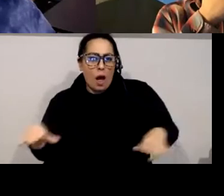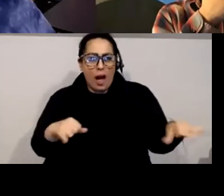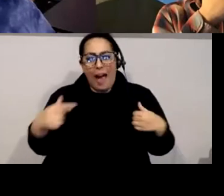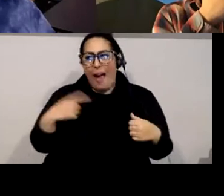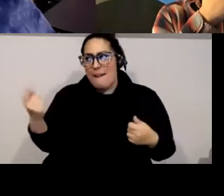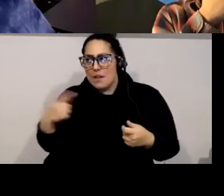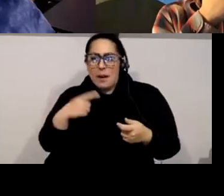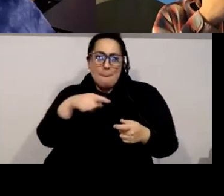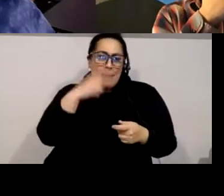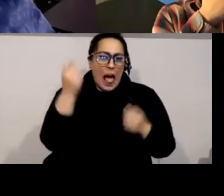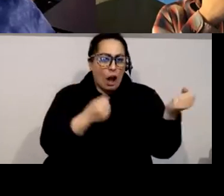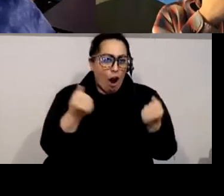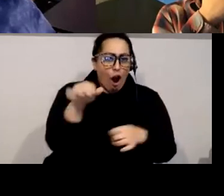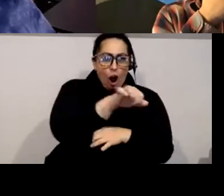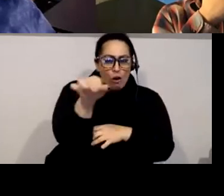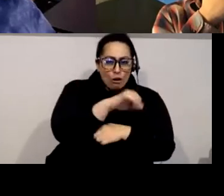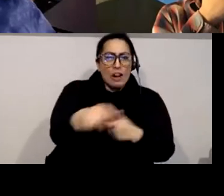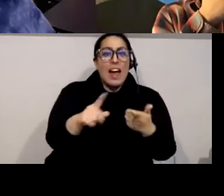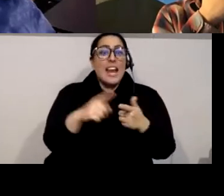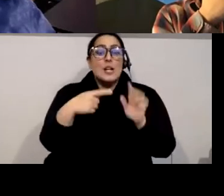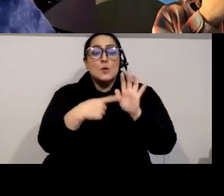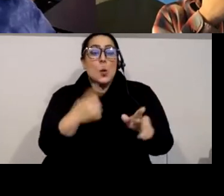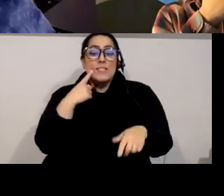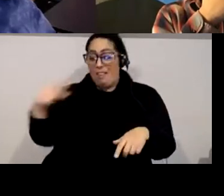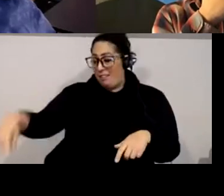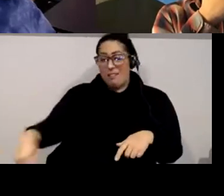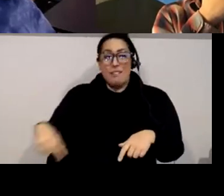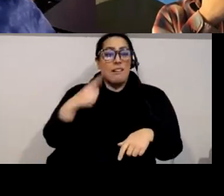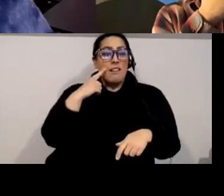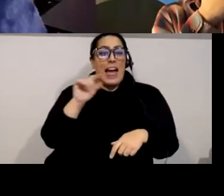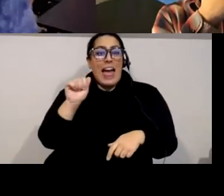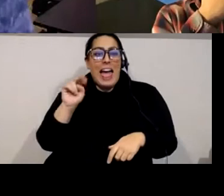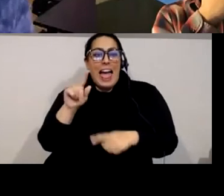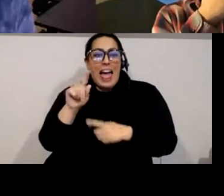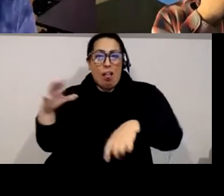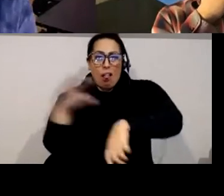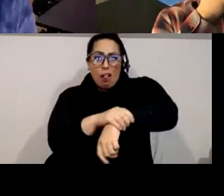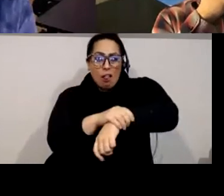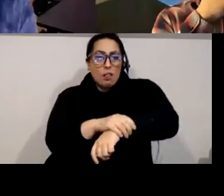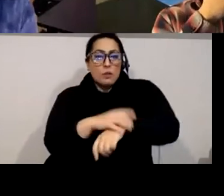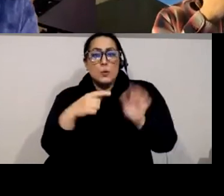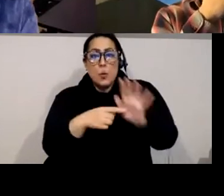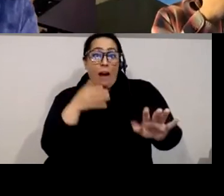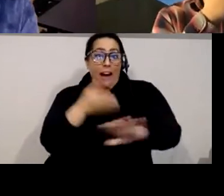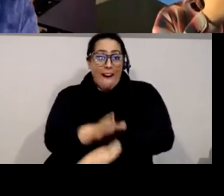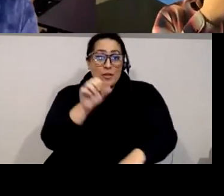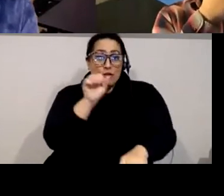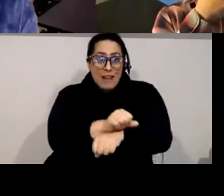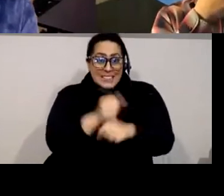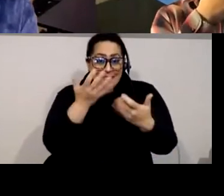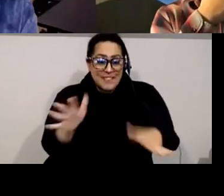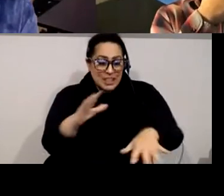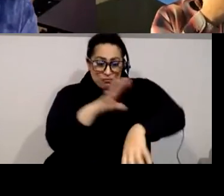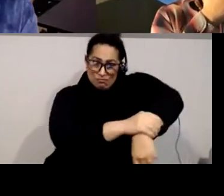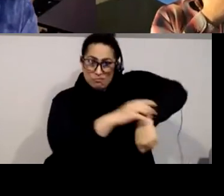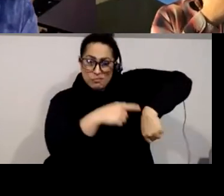the the tracker for when you're released uh the the device uh when you're under house arrest so i mean he's touching on all these things